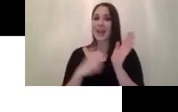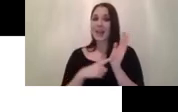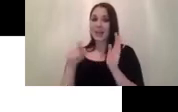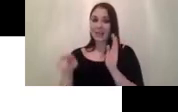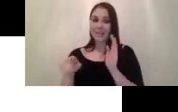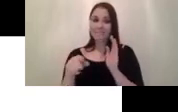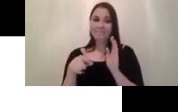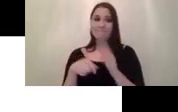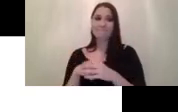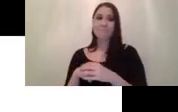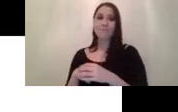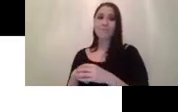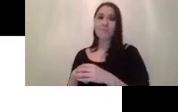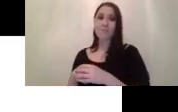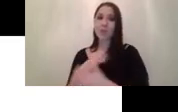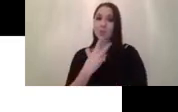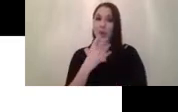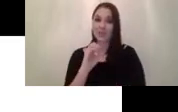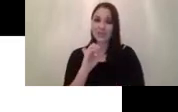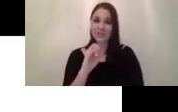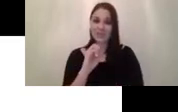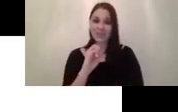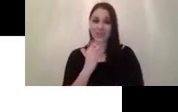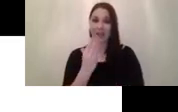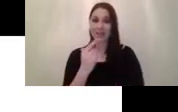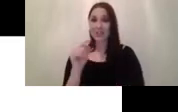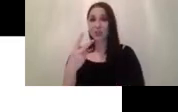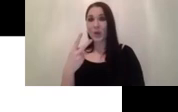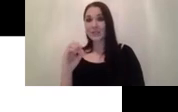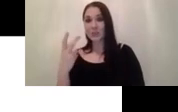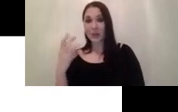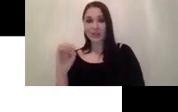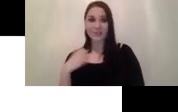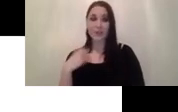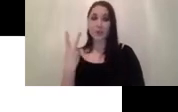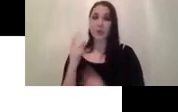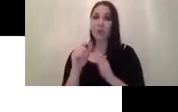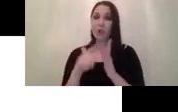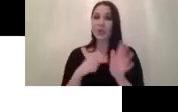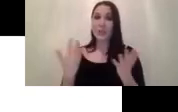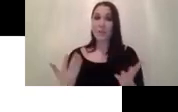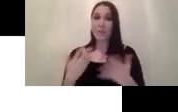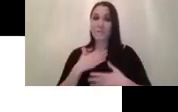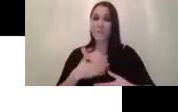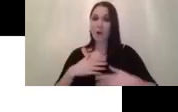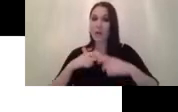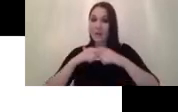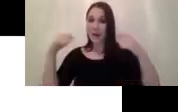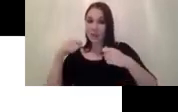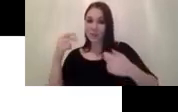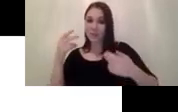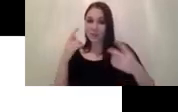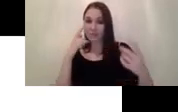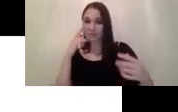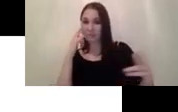ifm in 2020 uh we have two projects going at the moment the body measurement estimation and